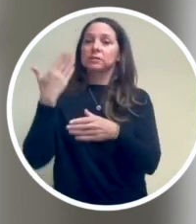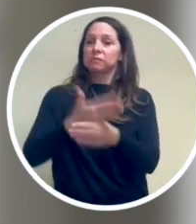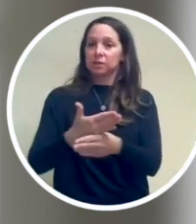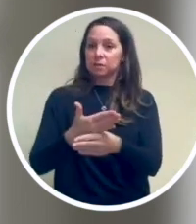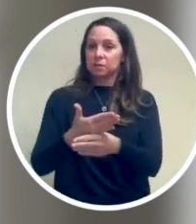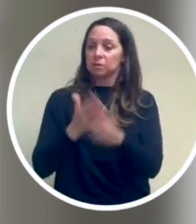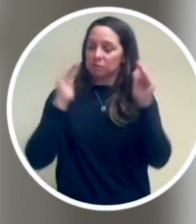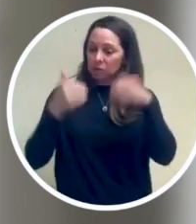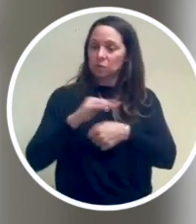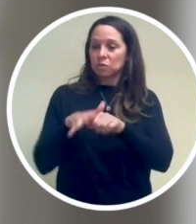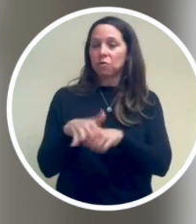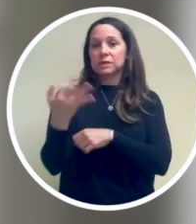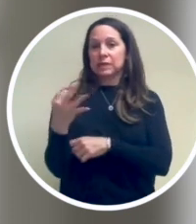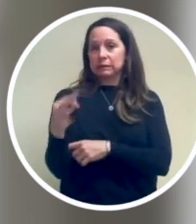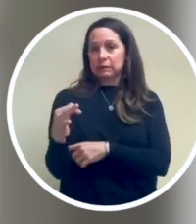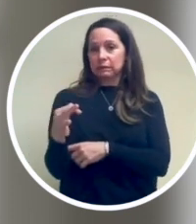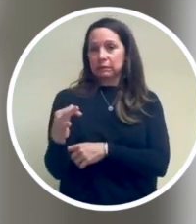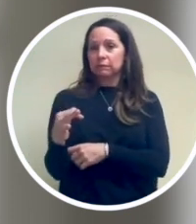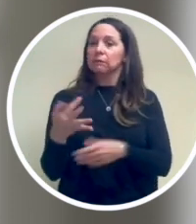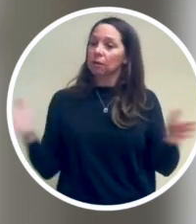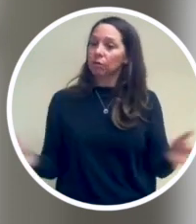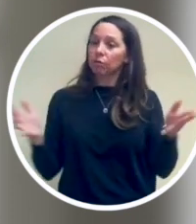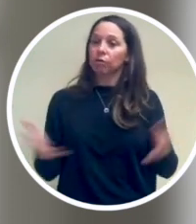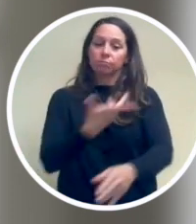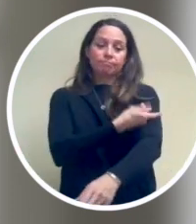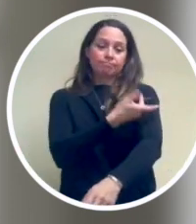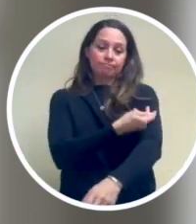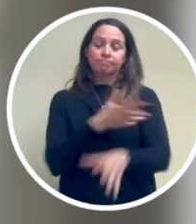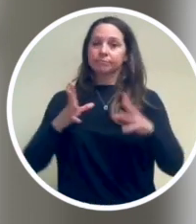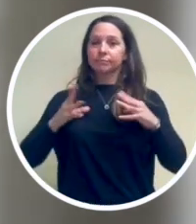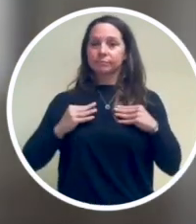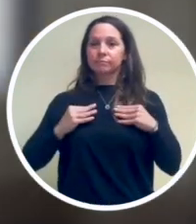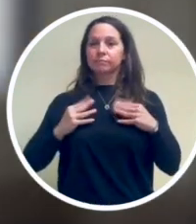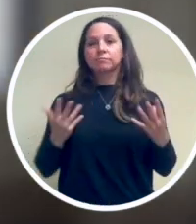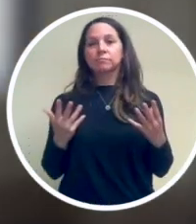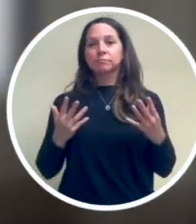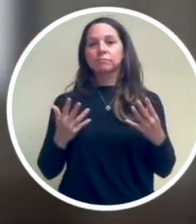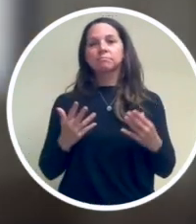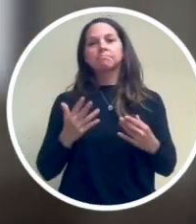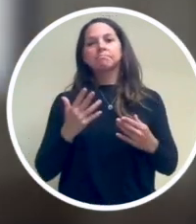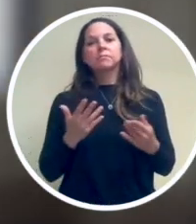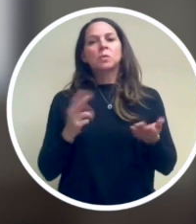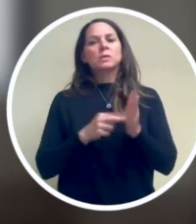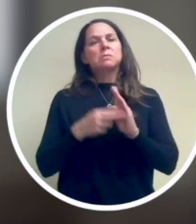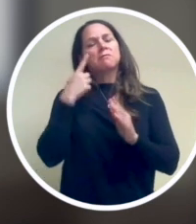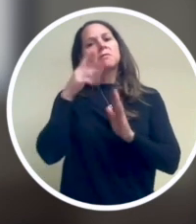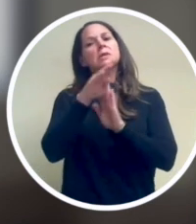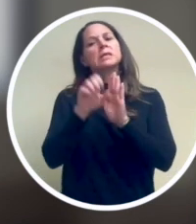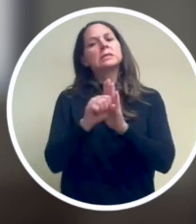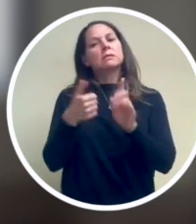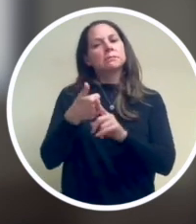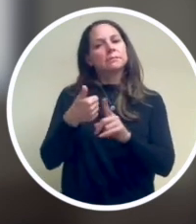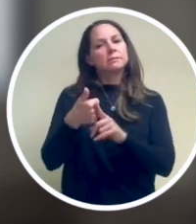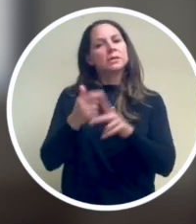rapid interventions to deal with COVID-19 and to encourage vaccine acceptance. But what about that look in the mirror for Bay State